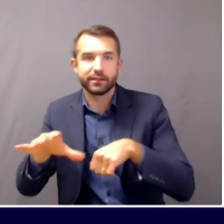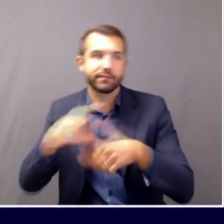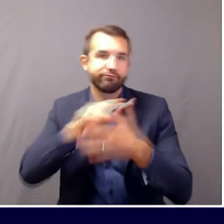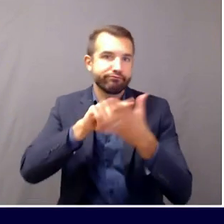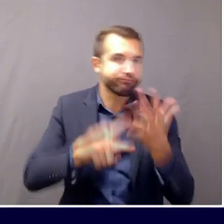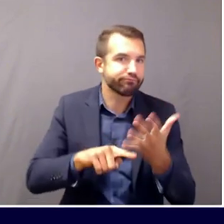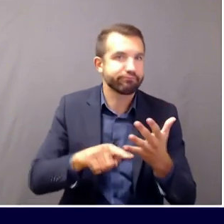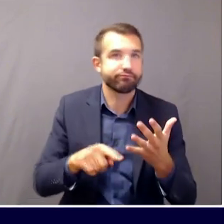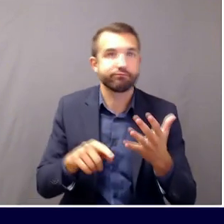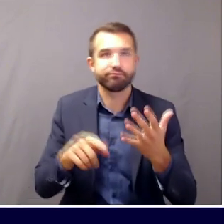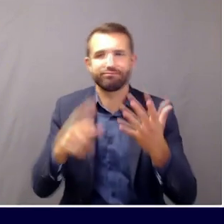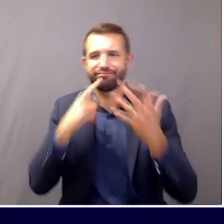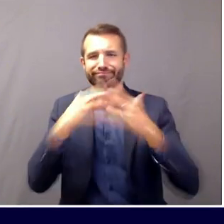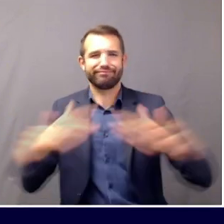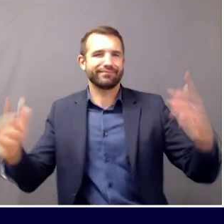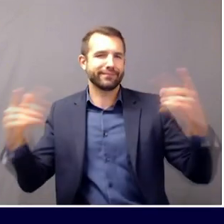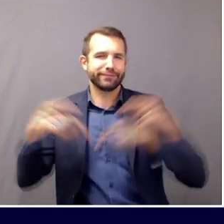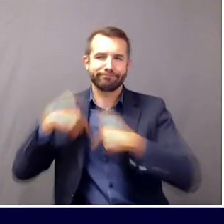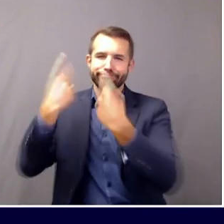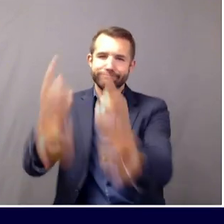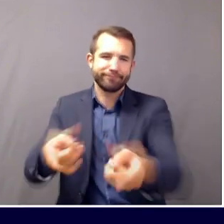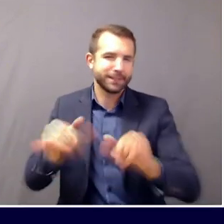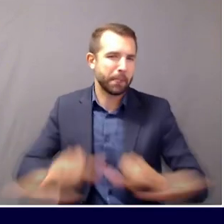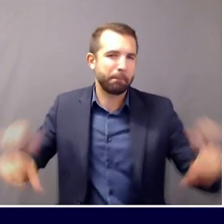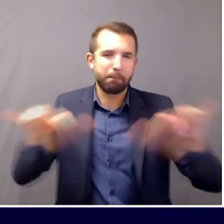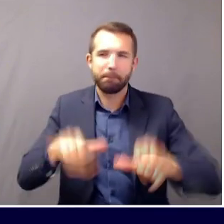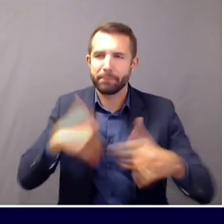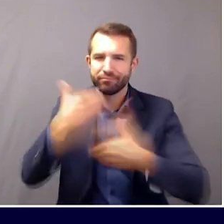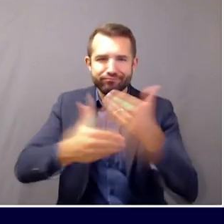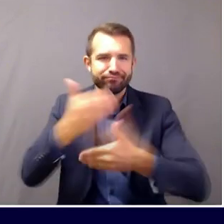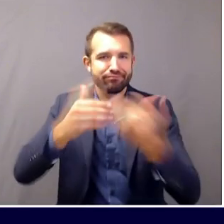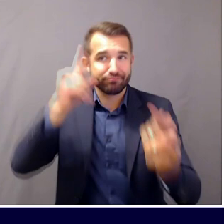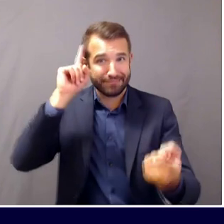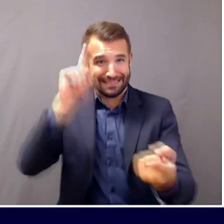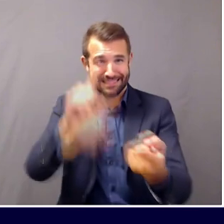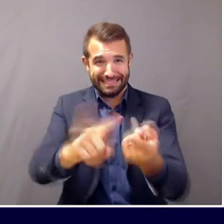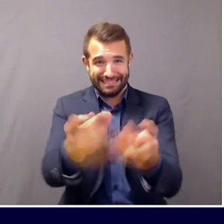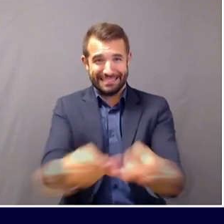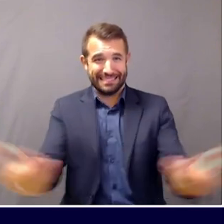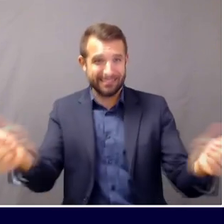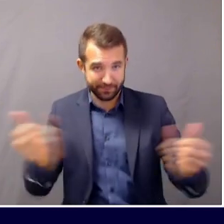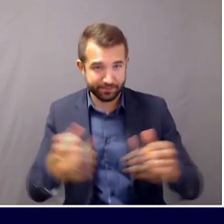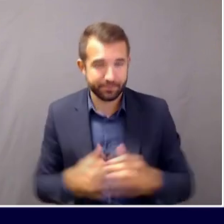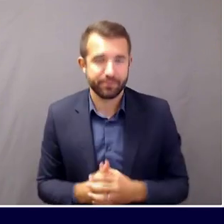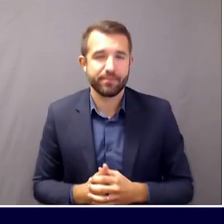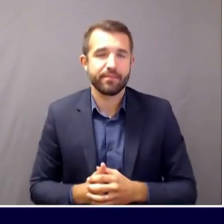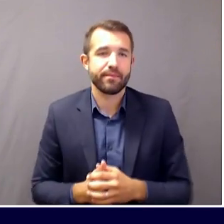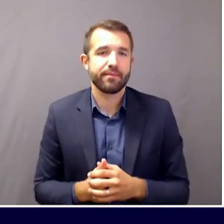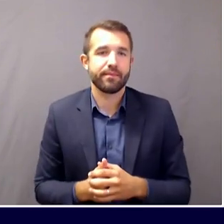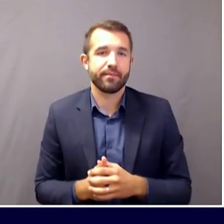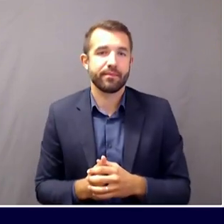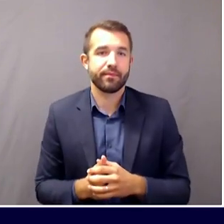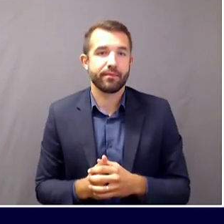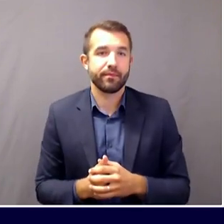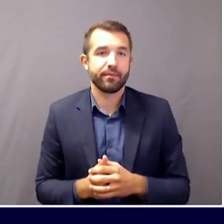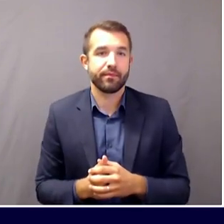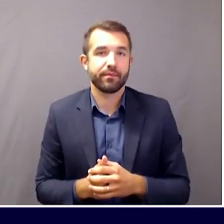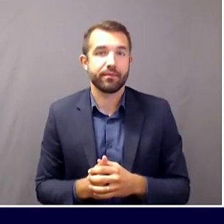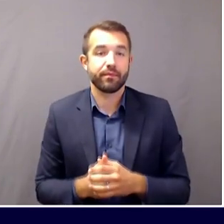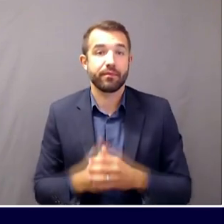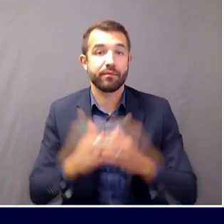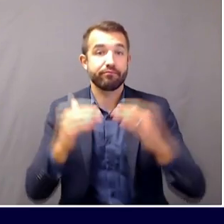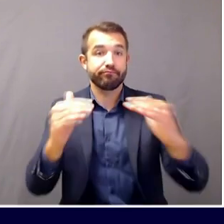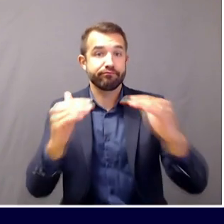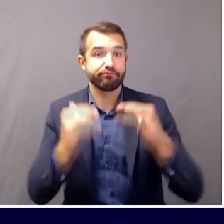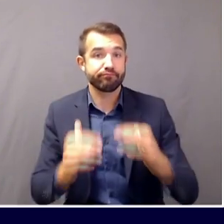as they work their ways through these outbreaks. I'd like next to provide a brief update on where things stand